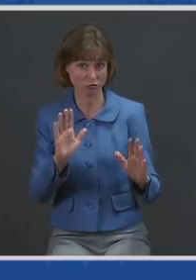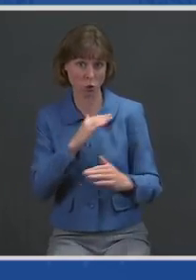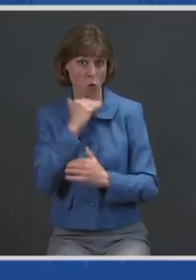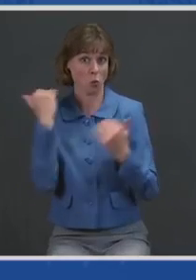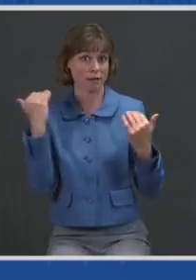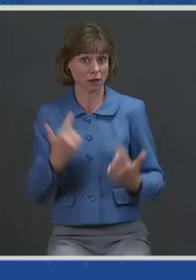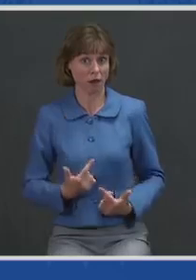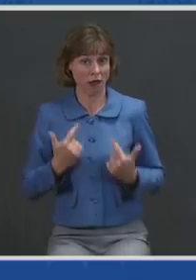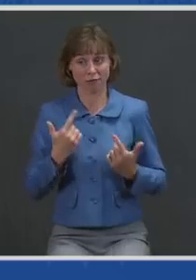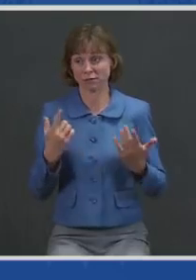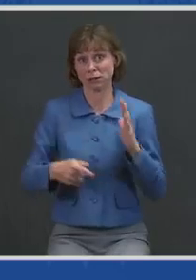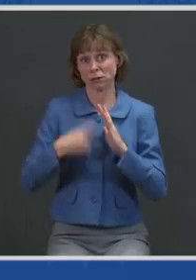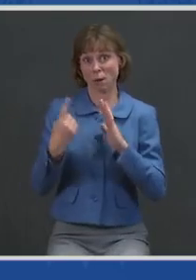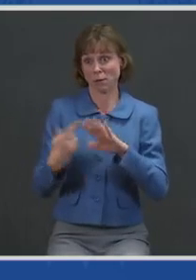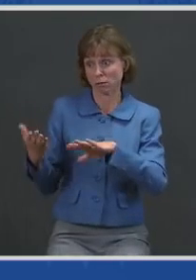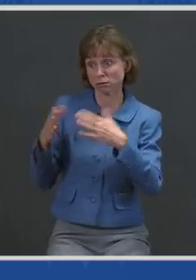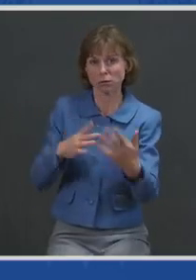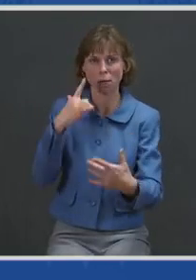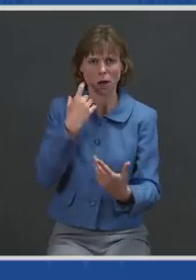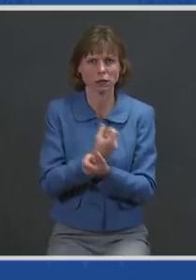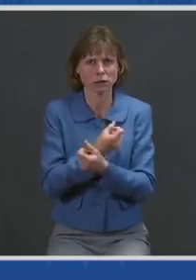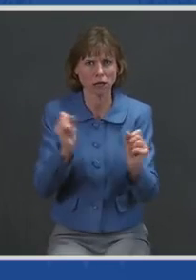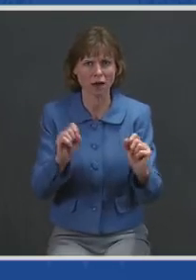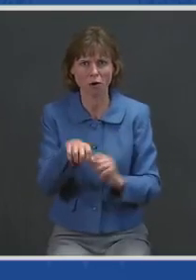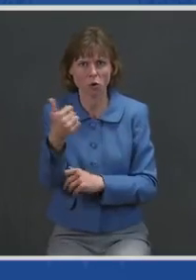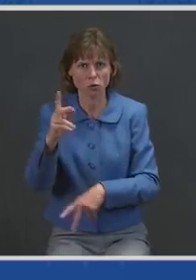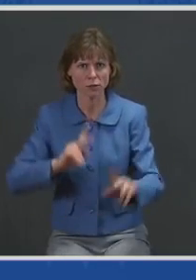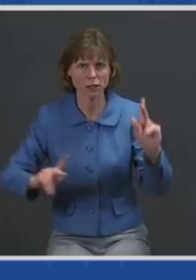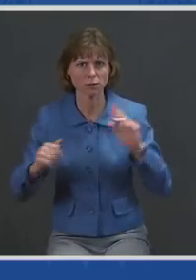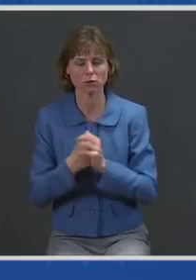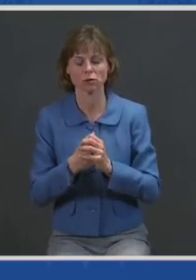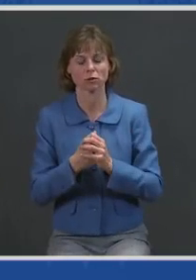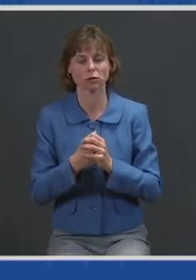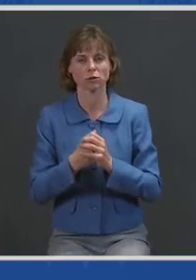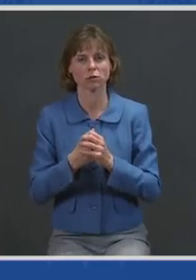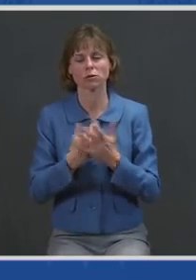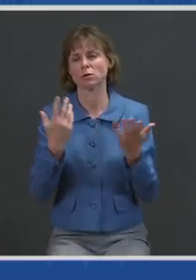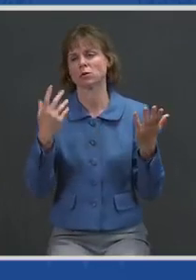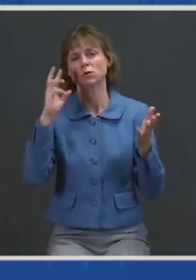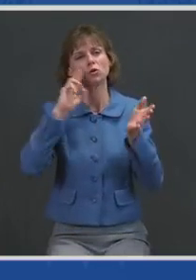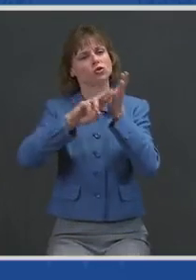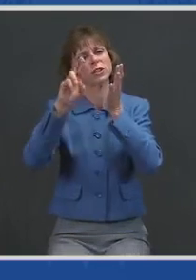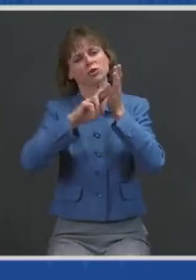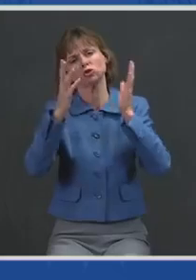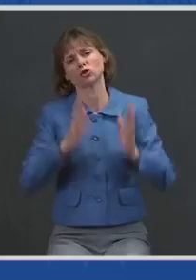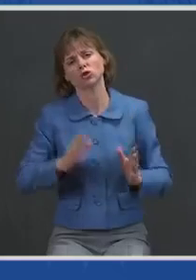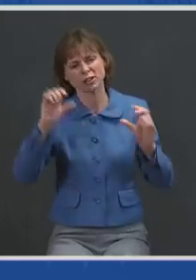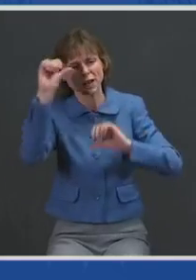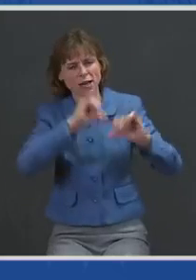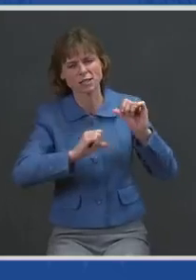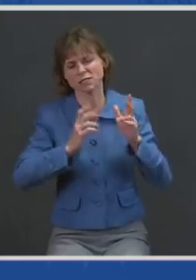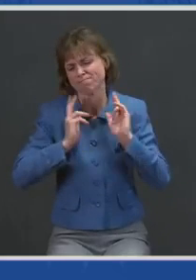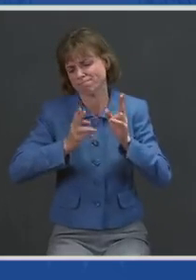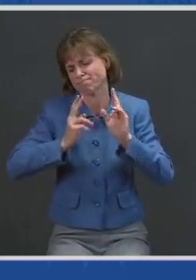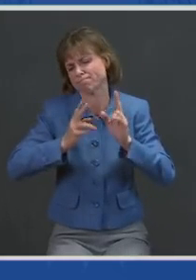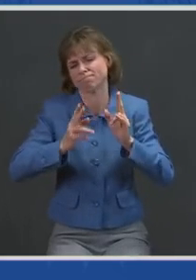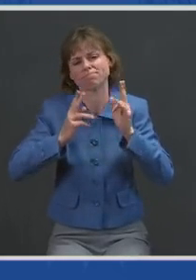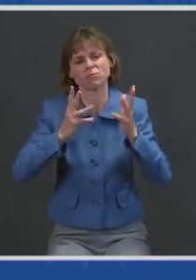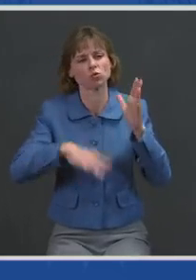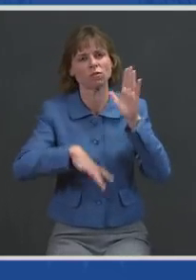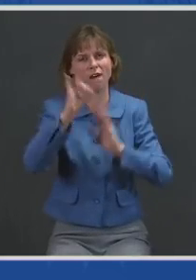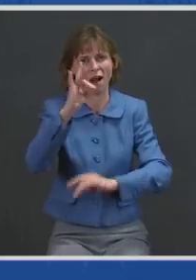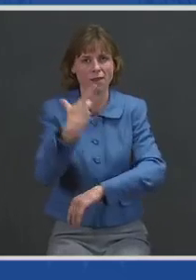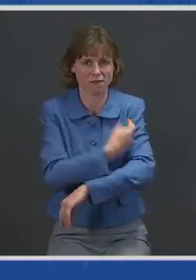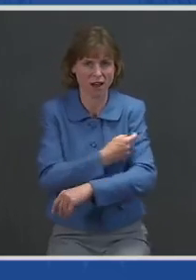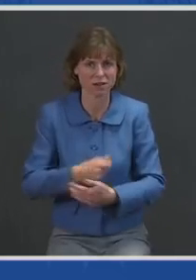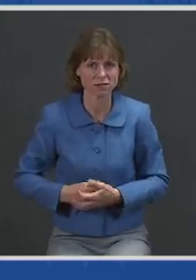save and help others. Researchers and scientists racing for a vaccine. And so many of you,